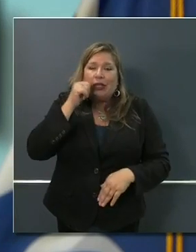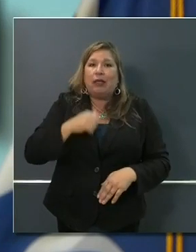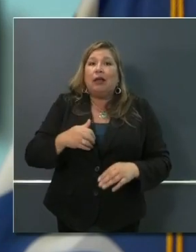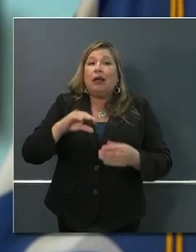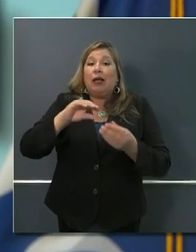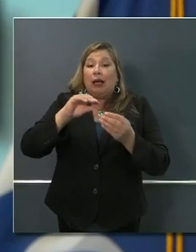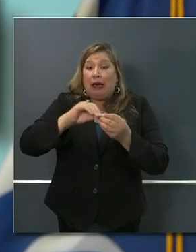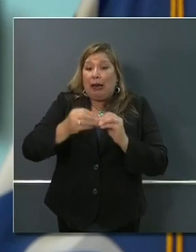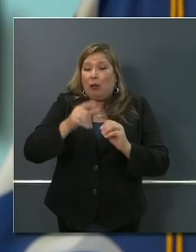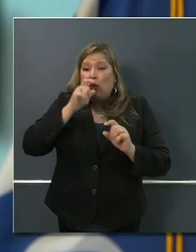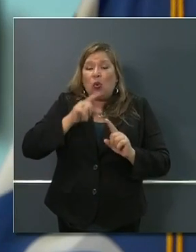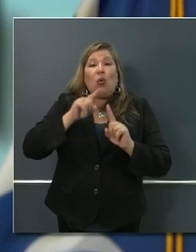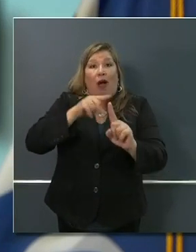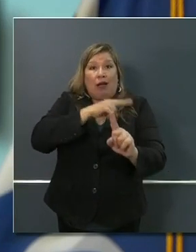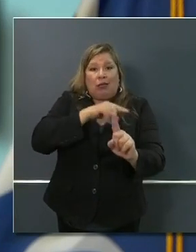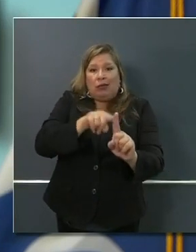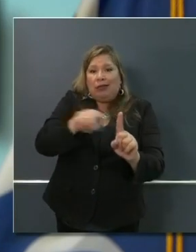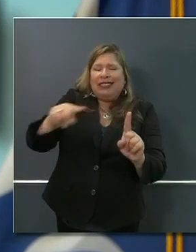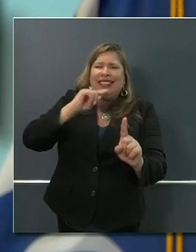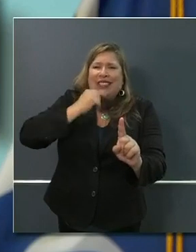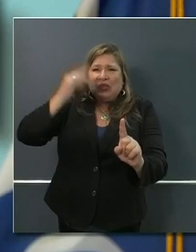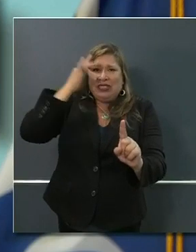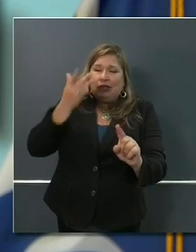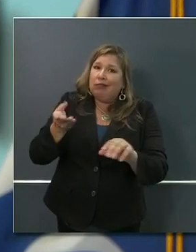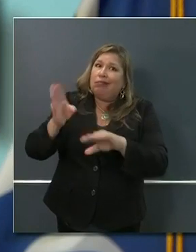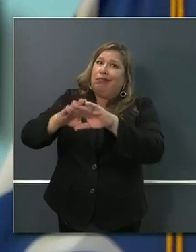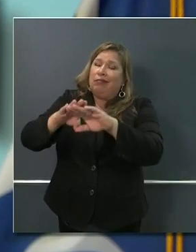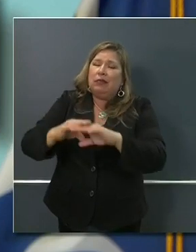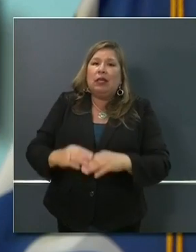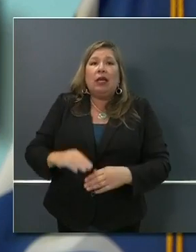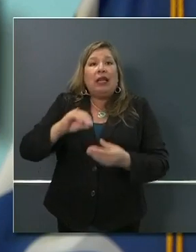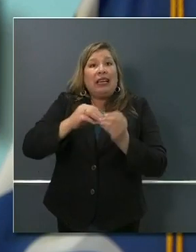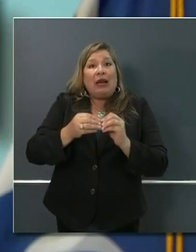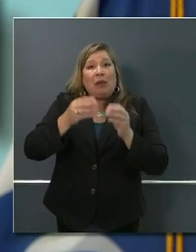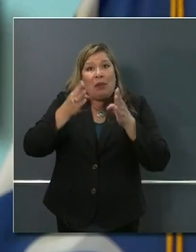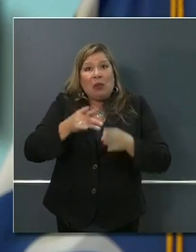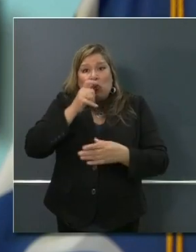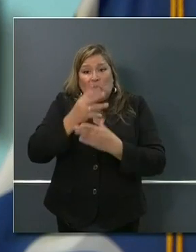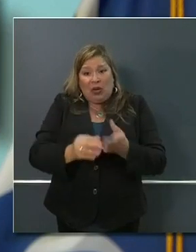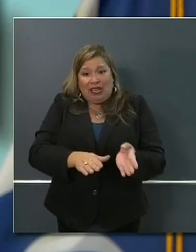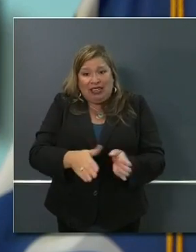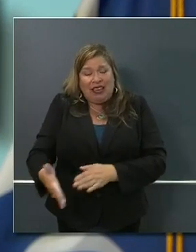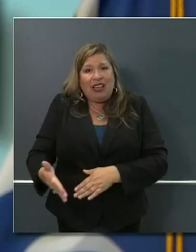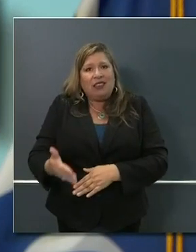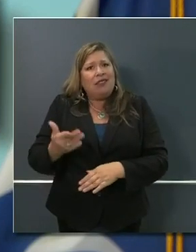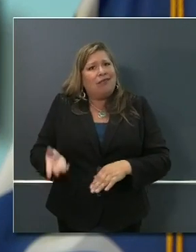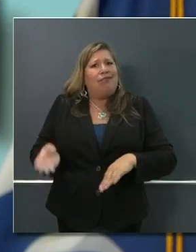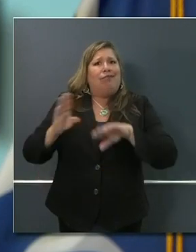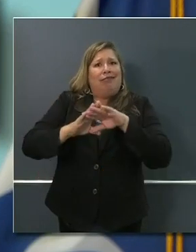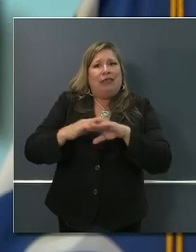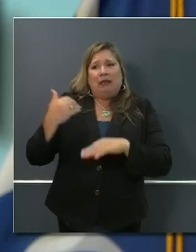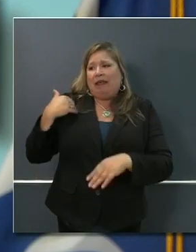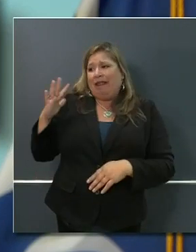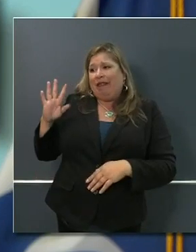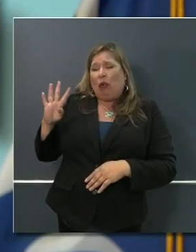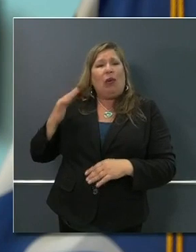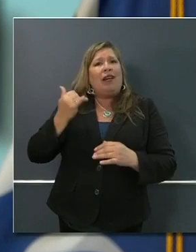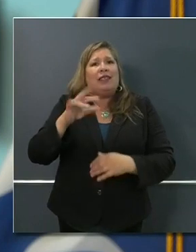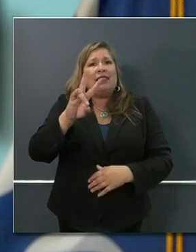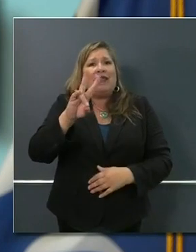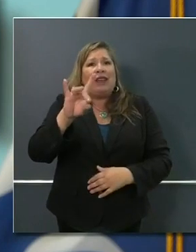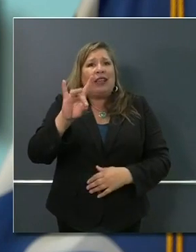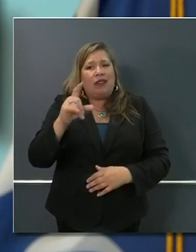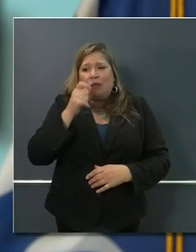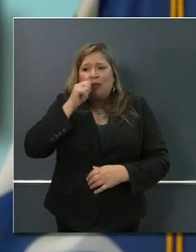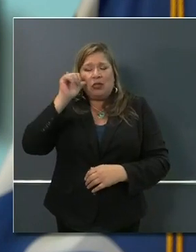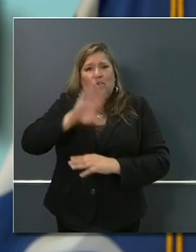went up to 78 from 54 yesterday. I can't impress upon folks more that just because we're at